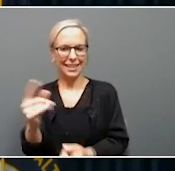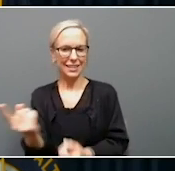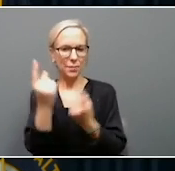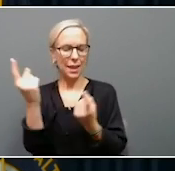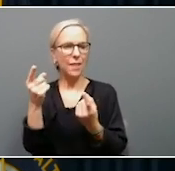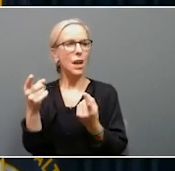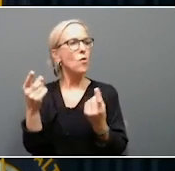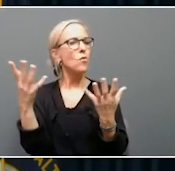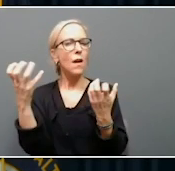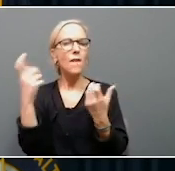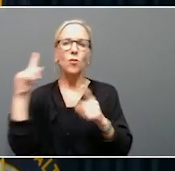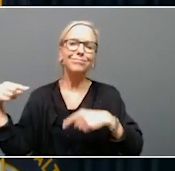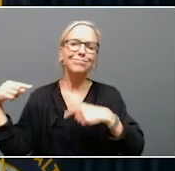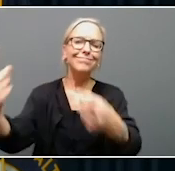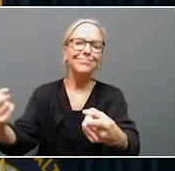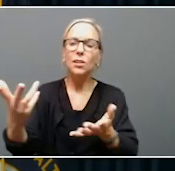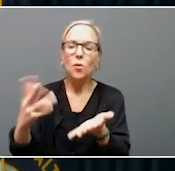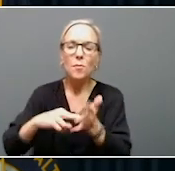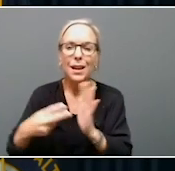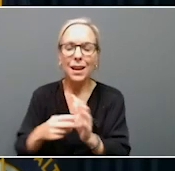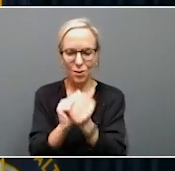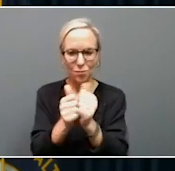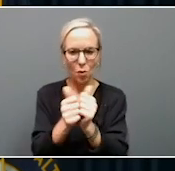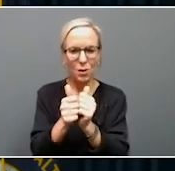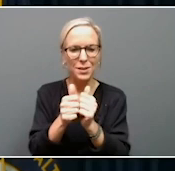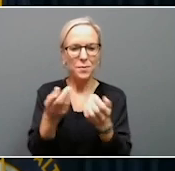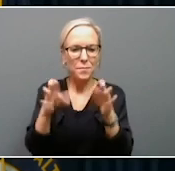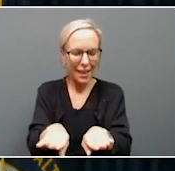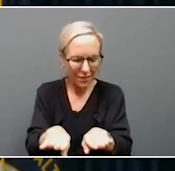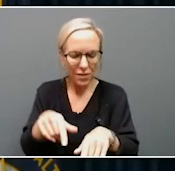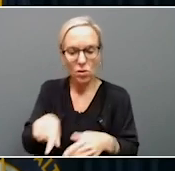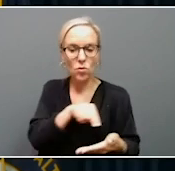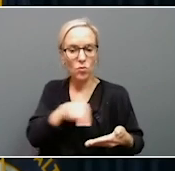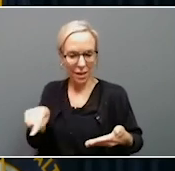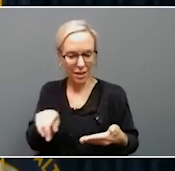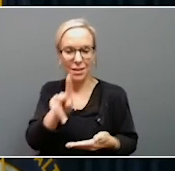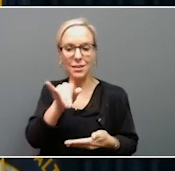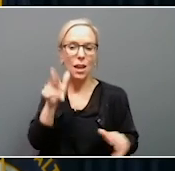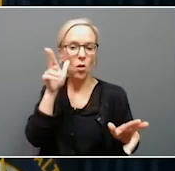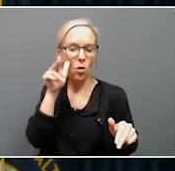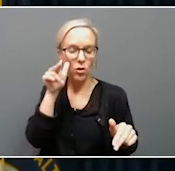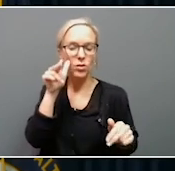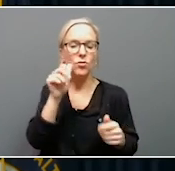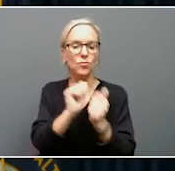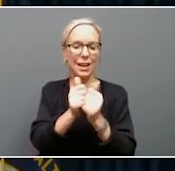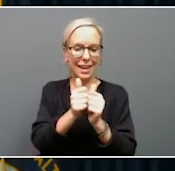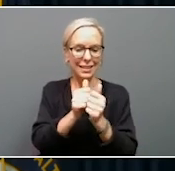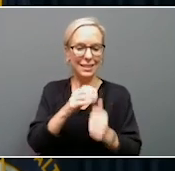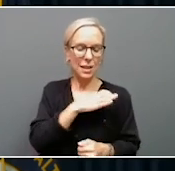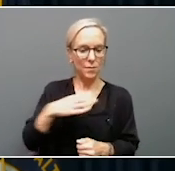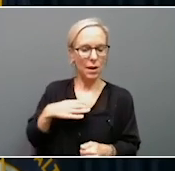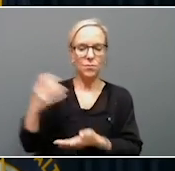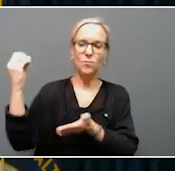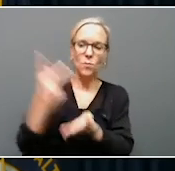time. We're talking about sports betting. This week, the Kentucky Horse Racing Commission unanimously approved emergency